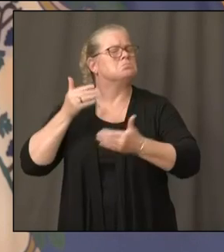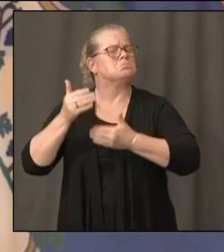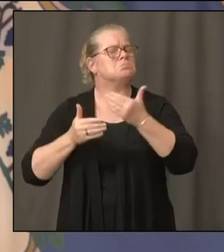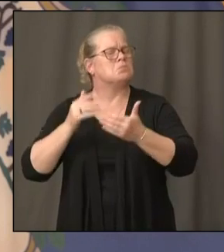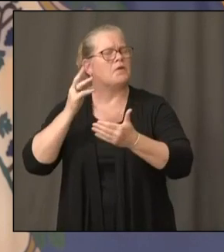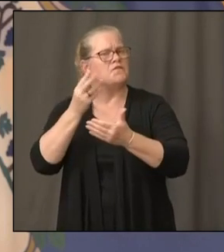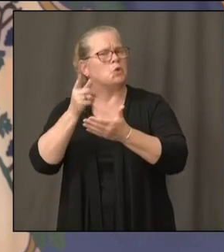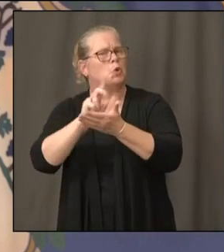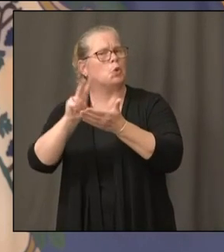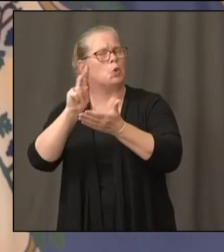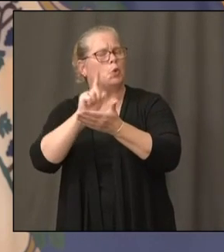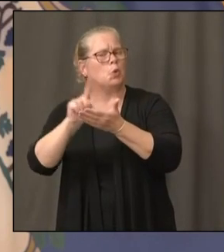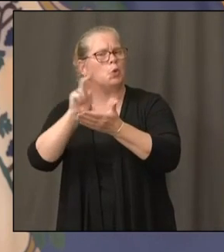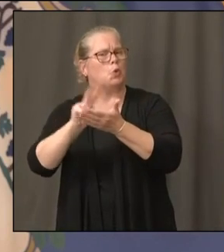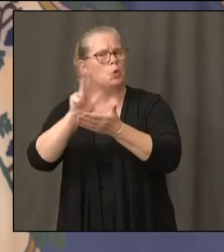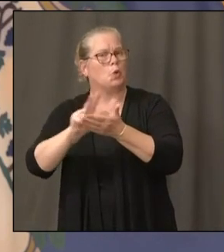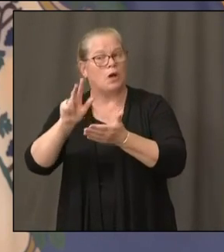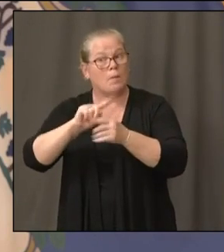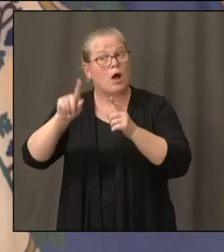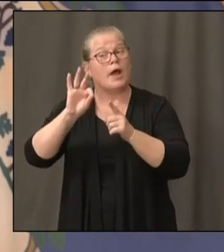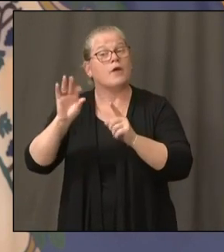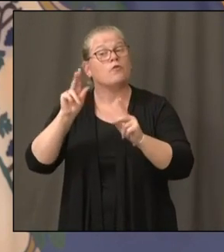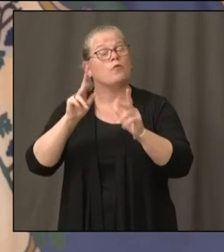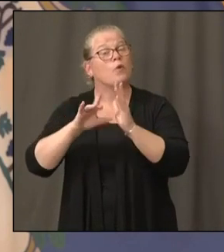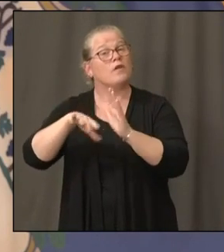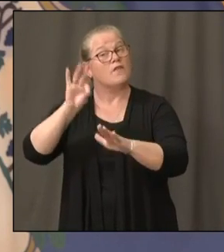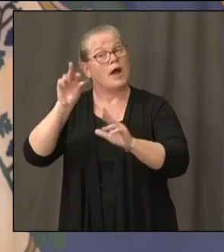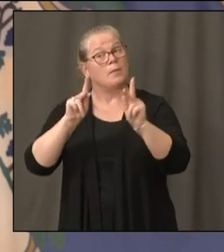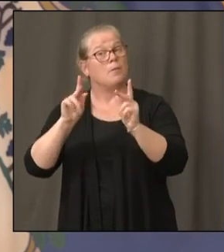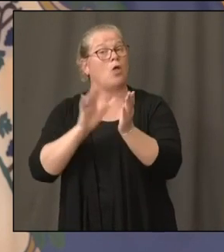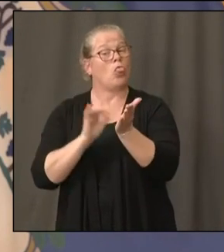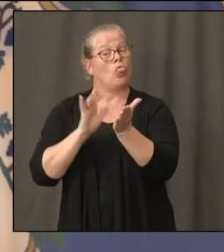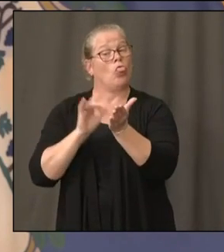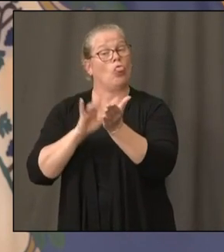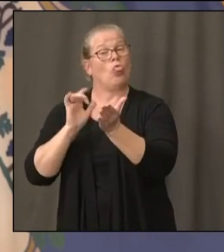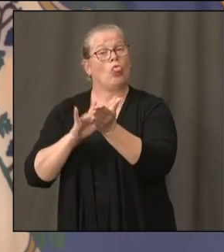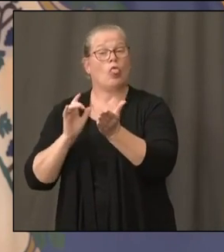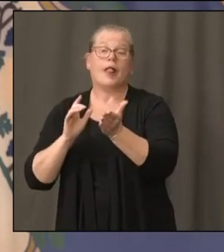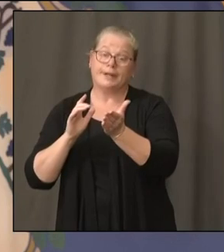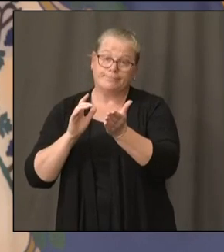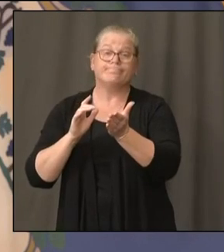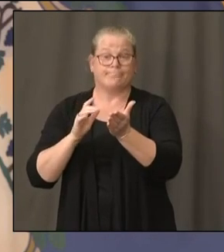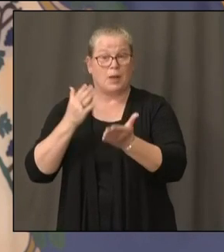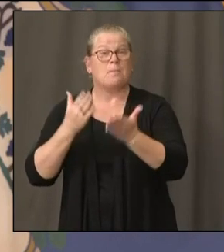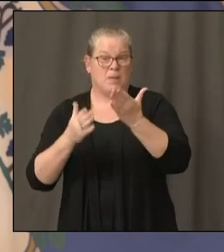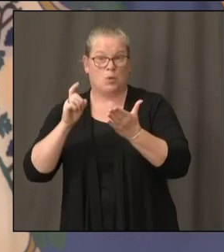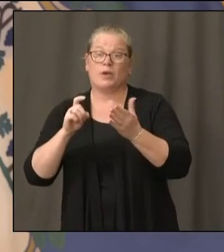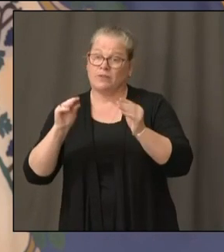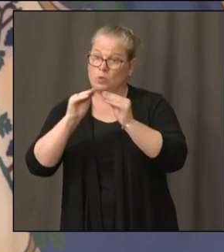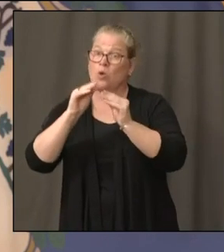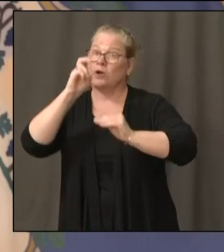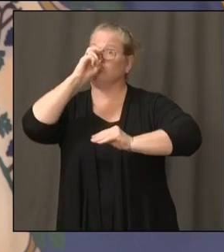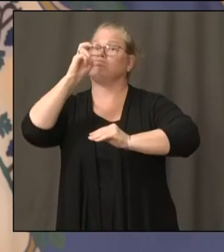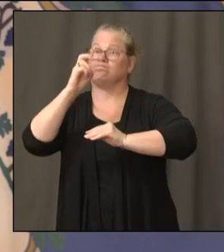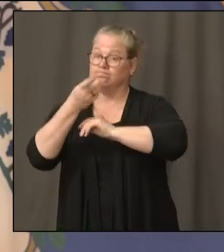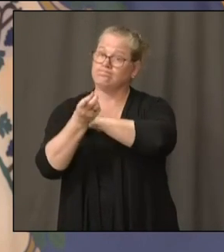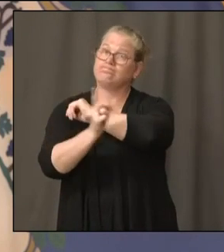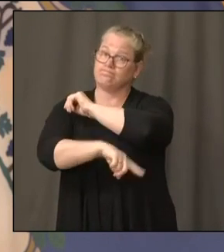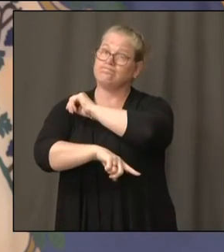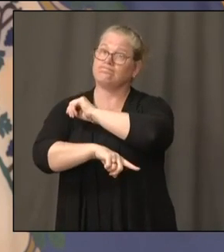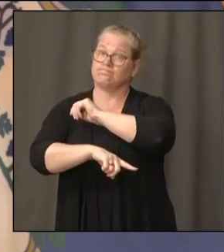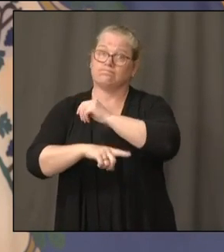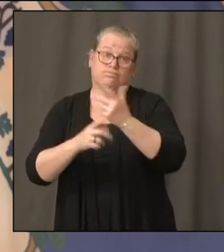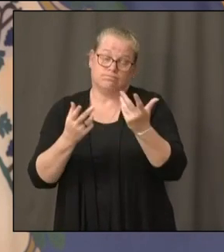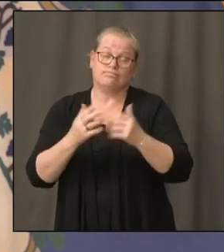still have a lot of leaks in the bucket. We can think about, you know, other disincentives to make sure people take it even more